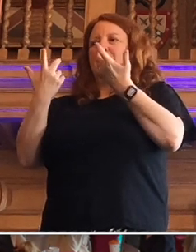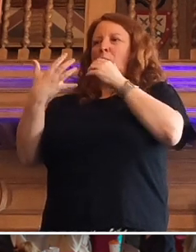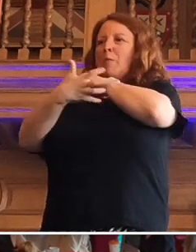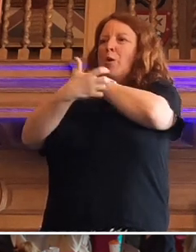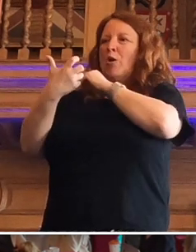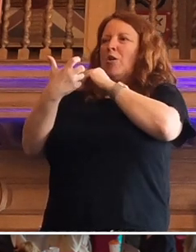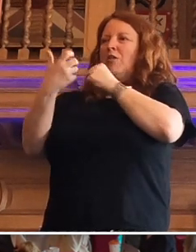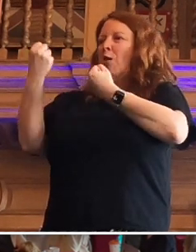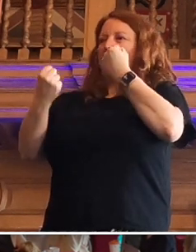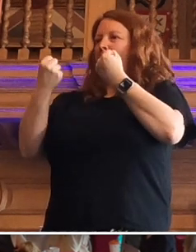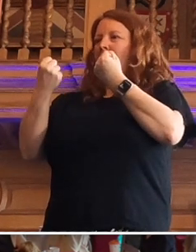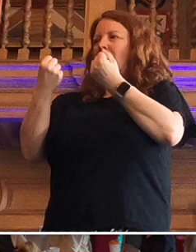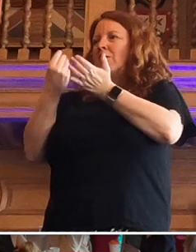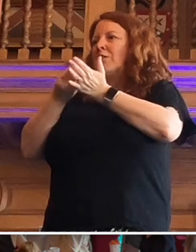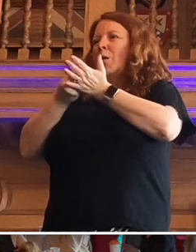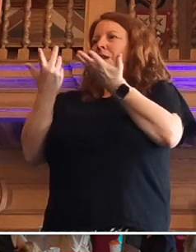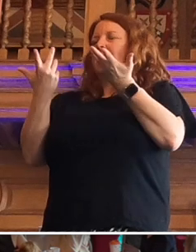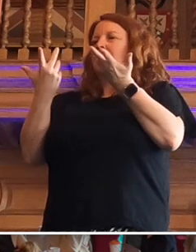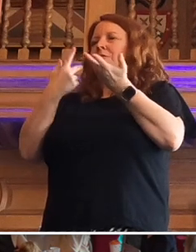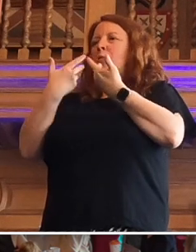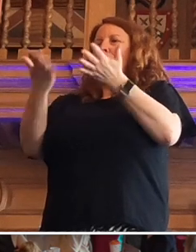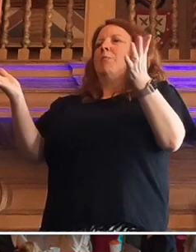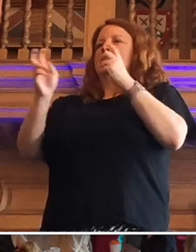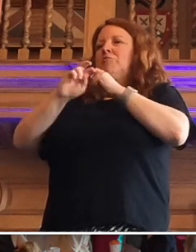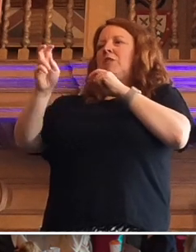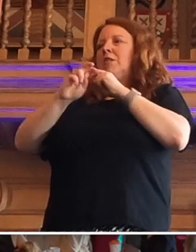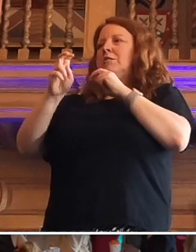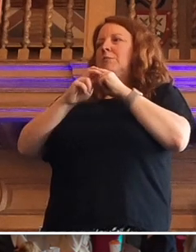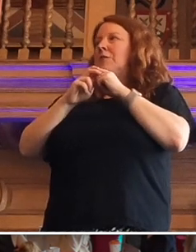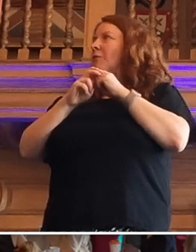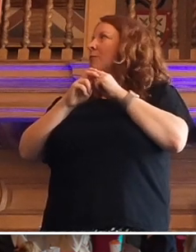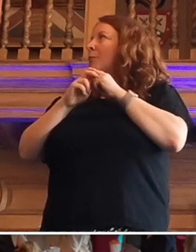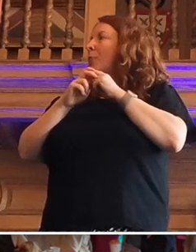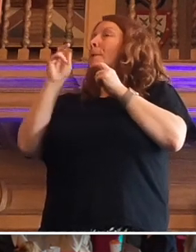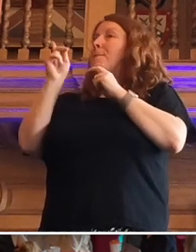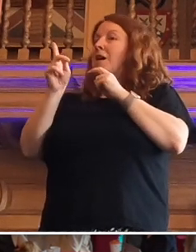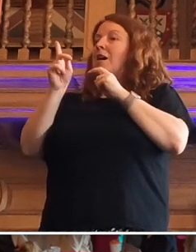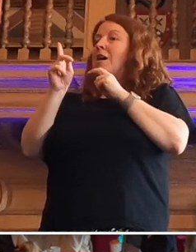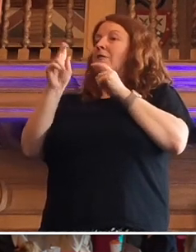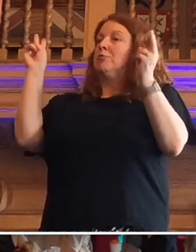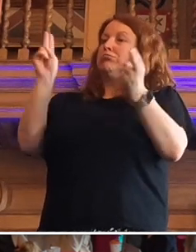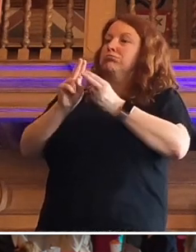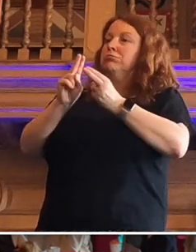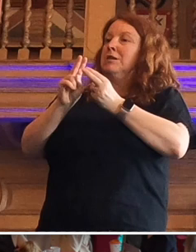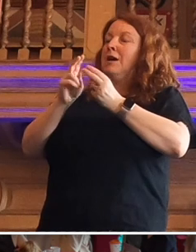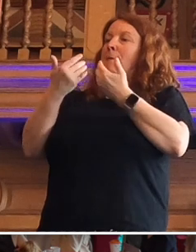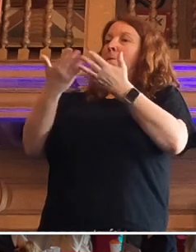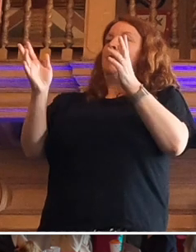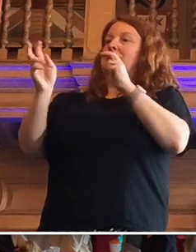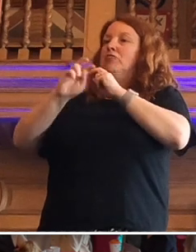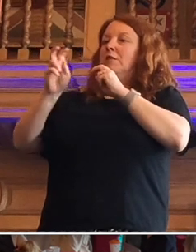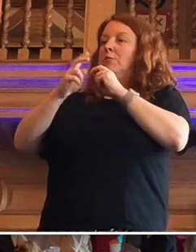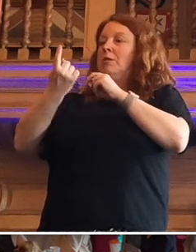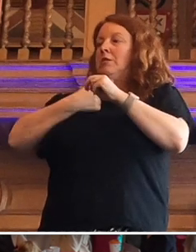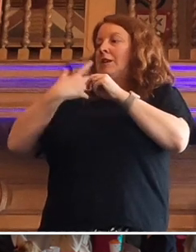Well, because there's no other way to get about. But if you've got subsidised public transport, individual income